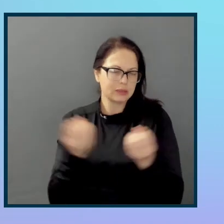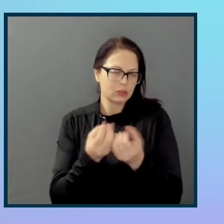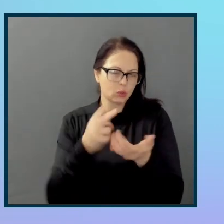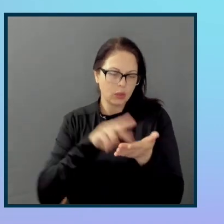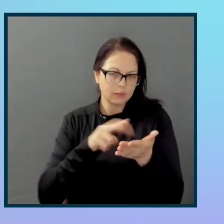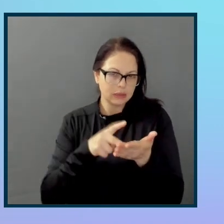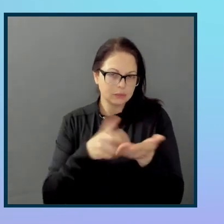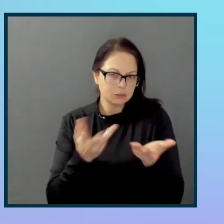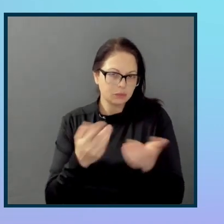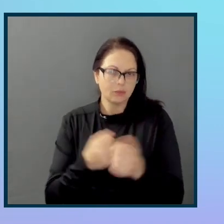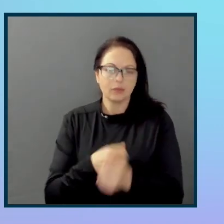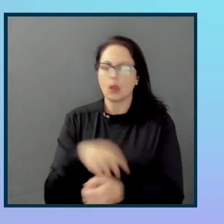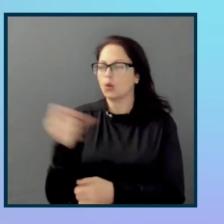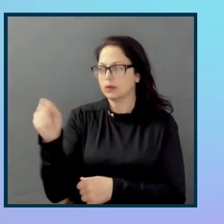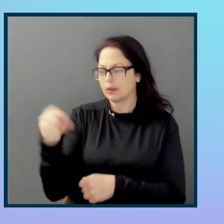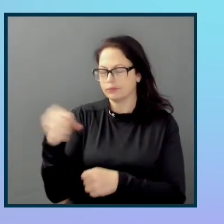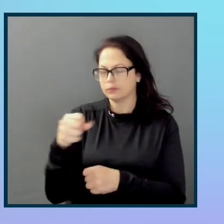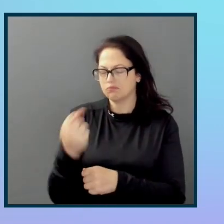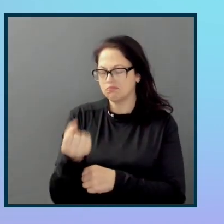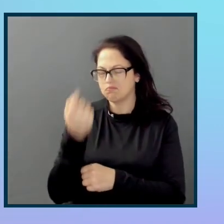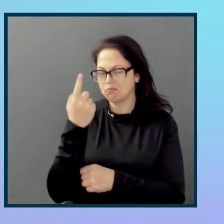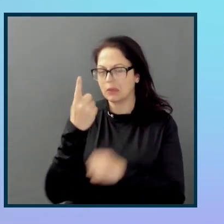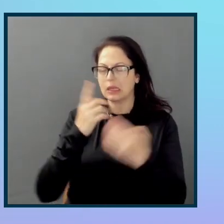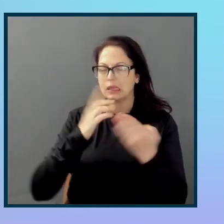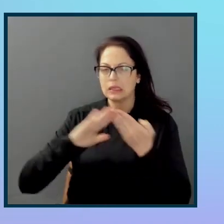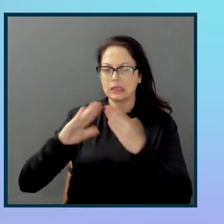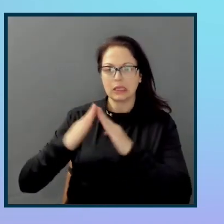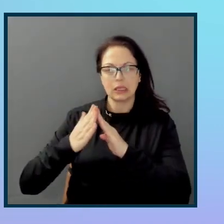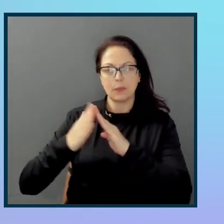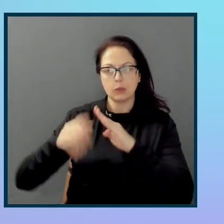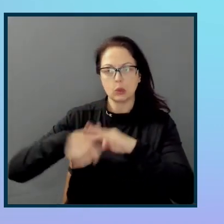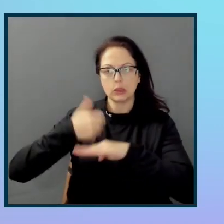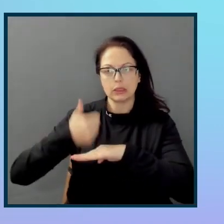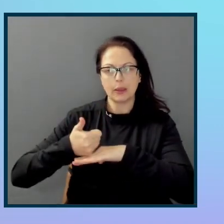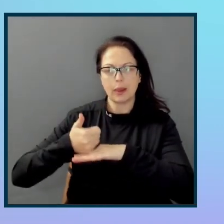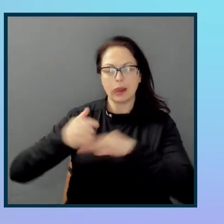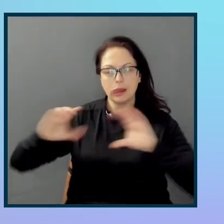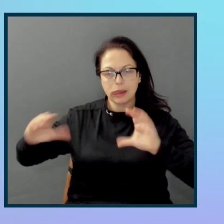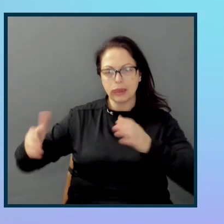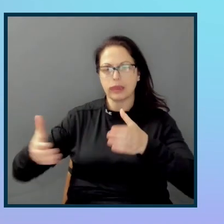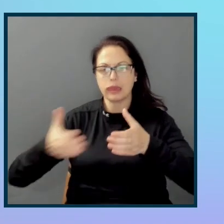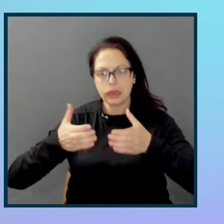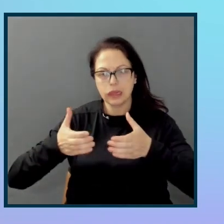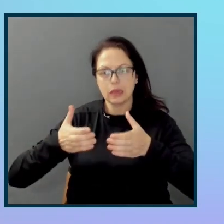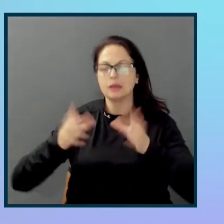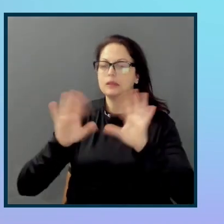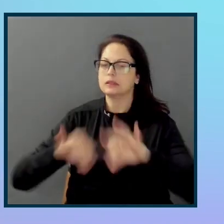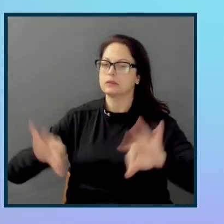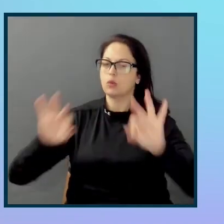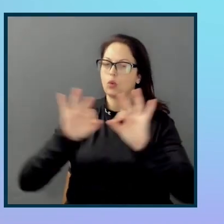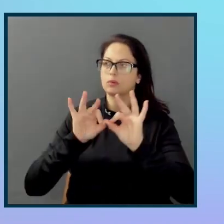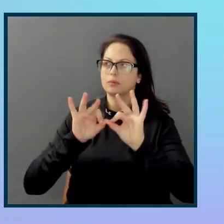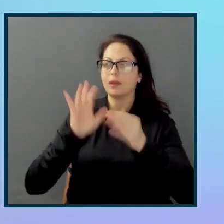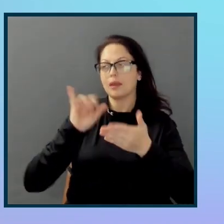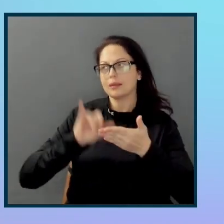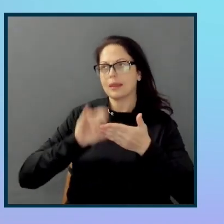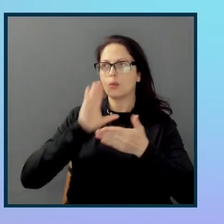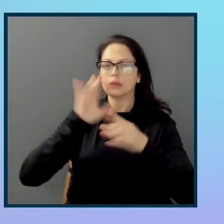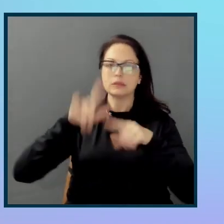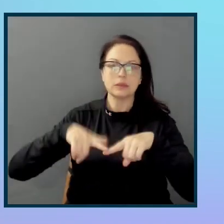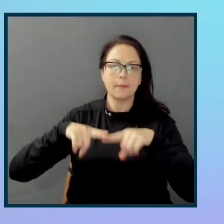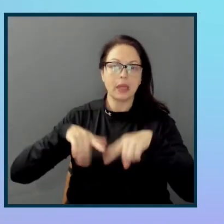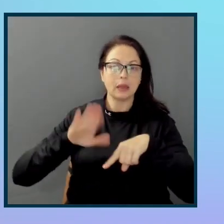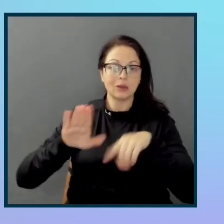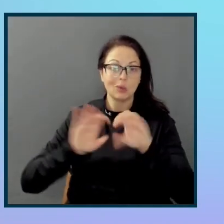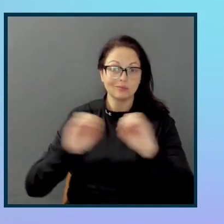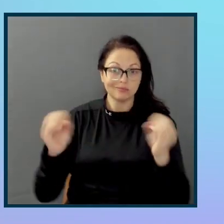community building is definitely a huge part of that. And that will vary depending on what your organization looks like. It might be a case of